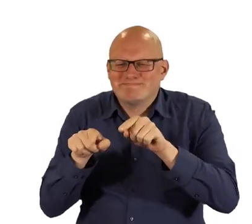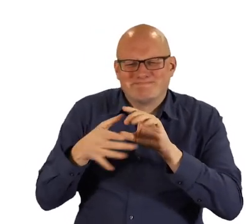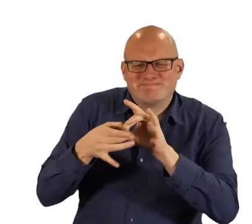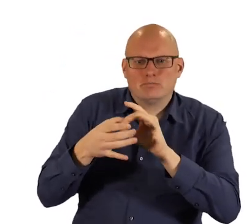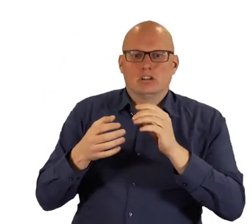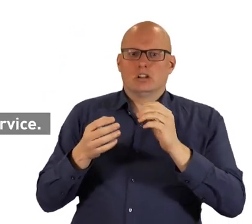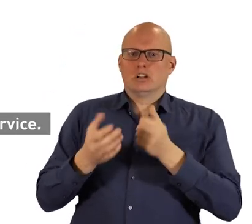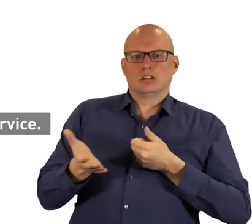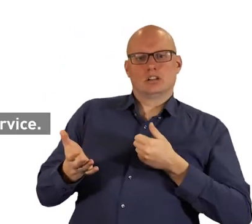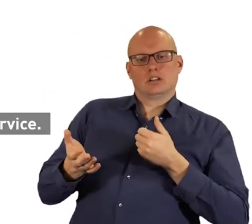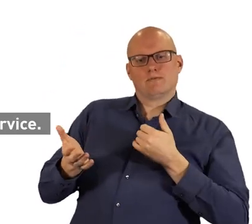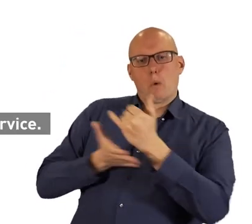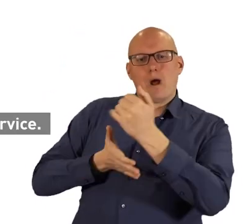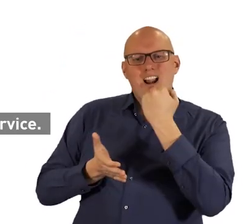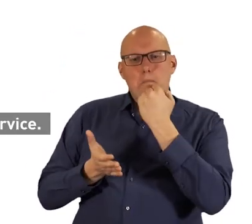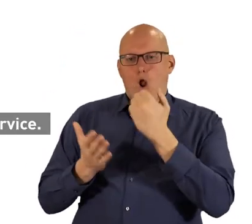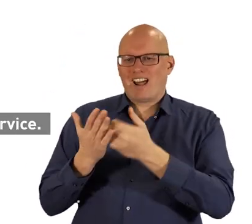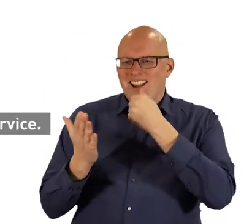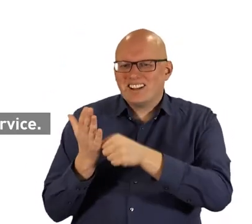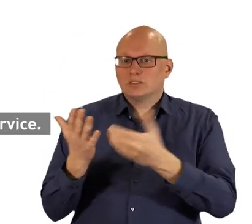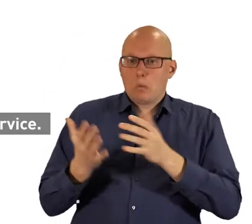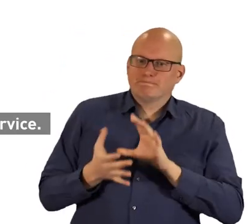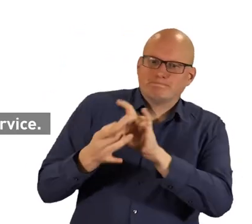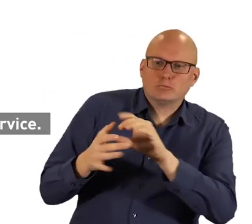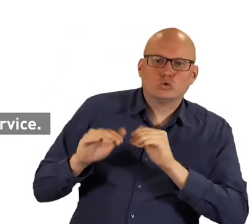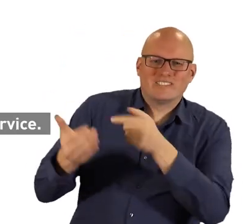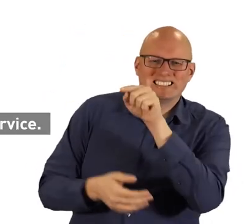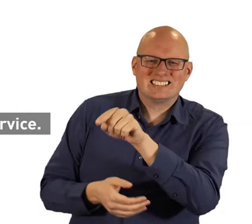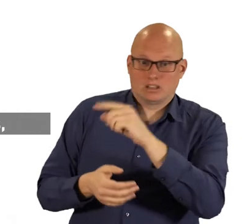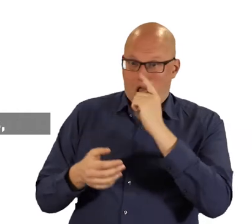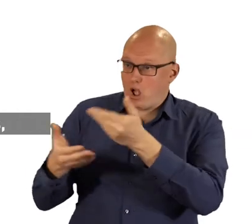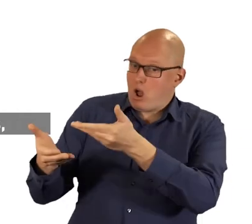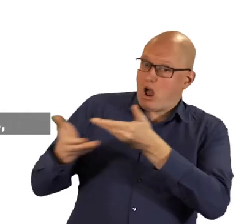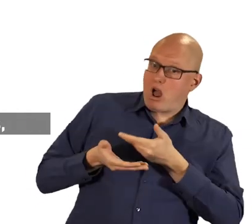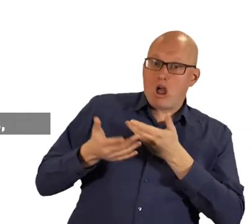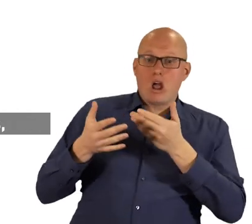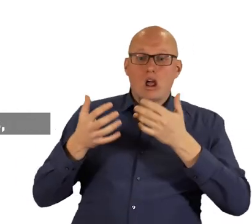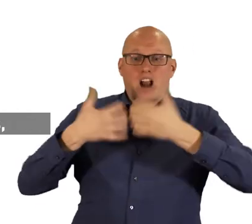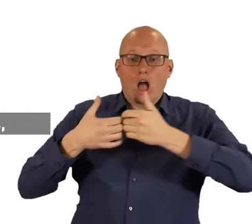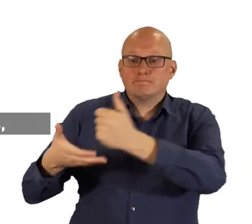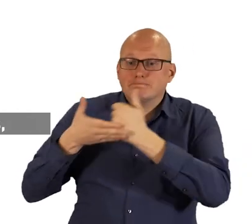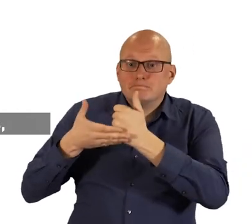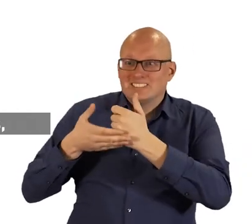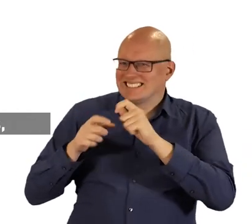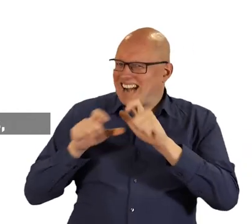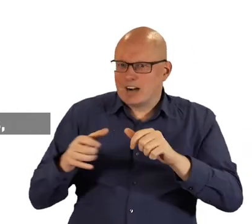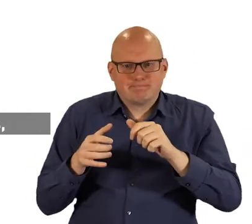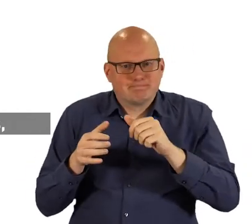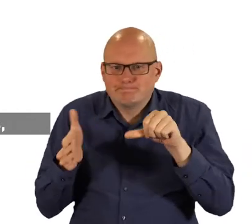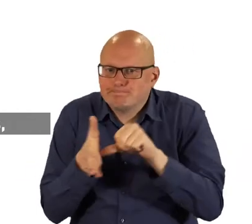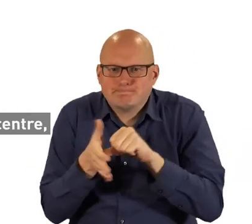work phone the number on your letter or get in contact with the service they might offer some technical support